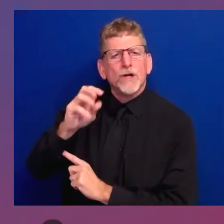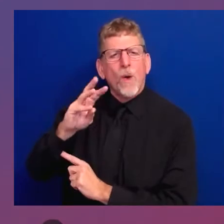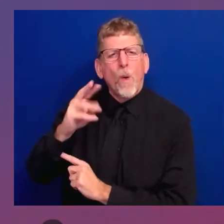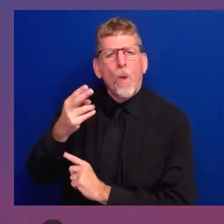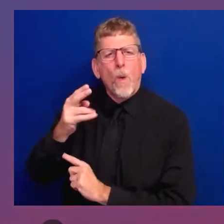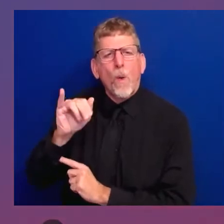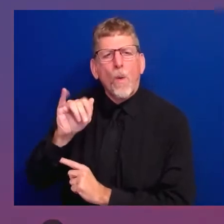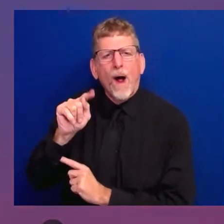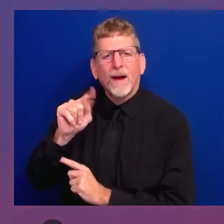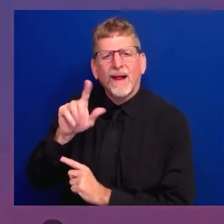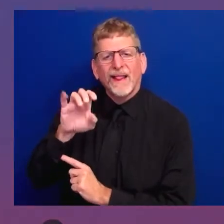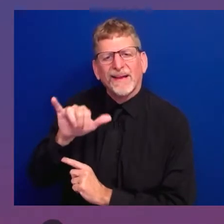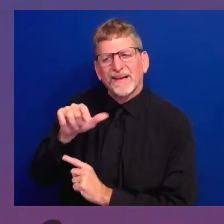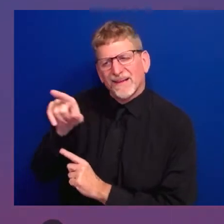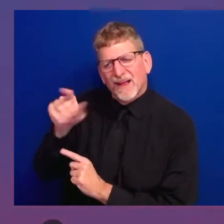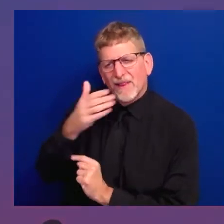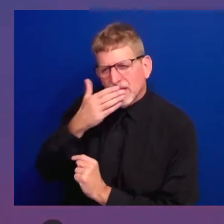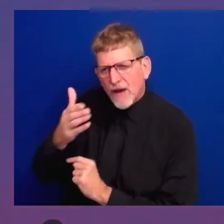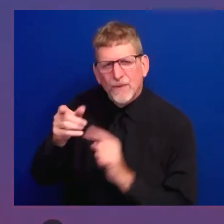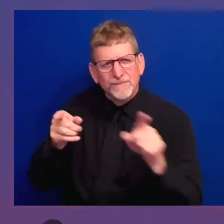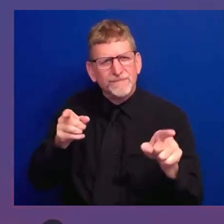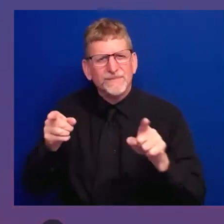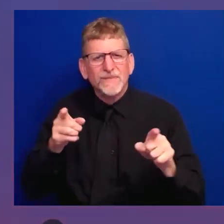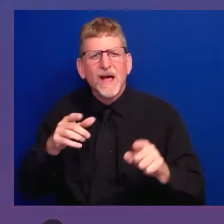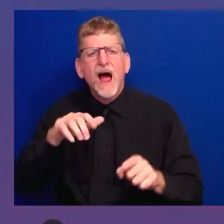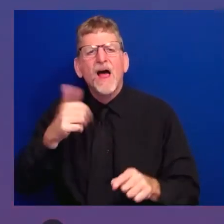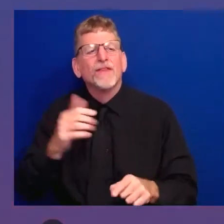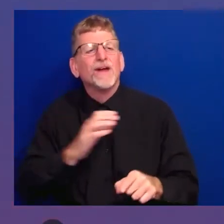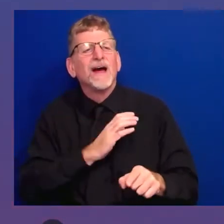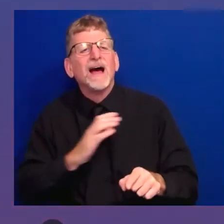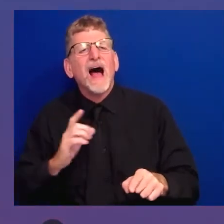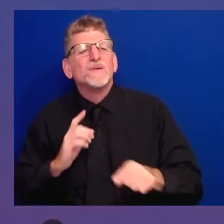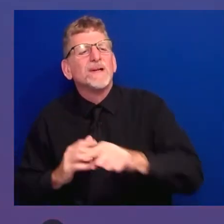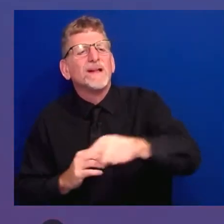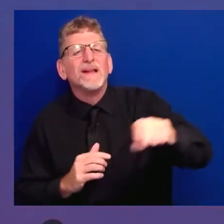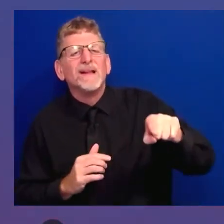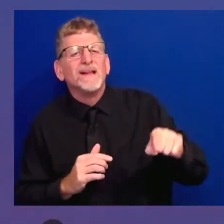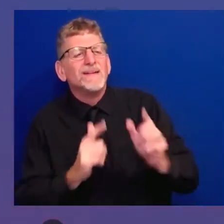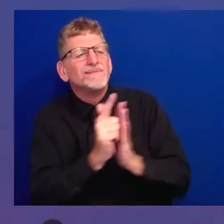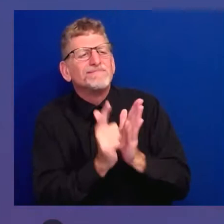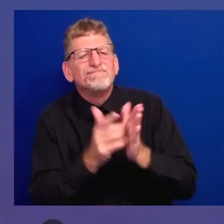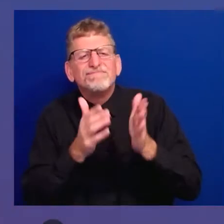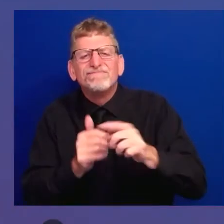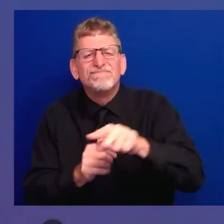council and county council members as well here today. I want to thank you.